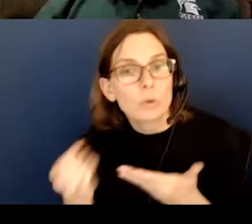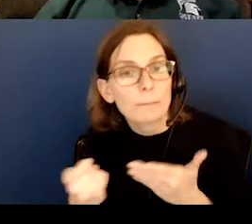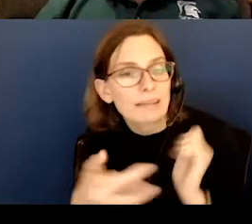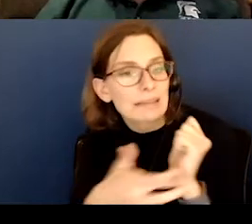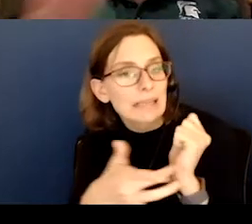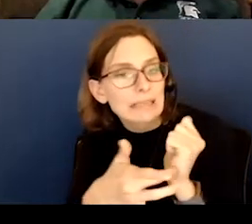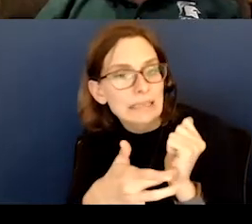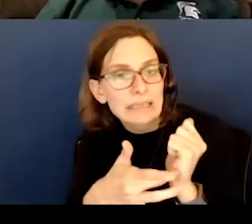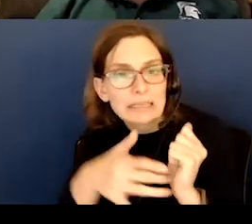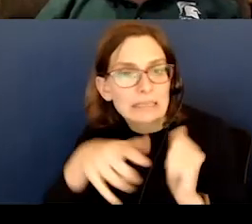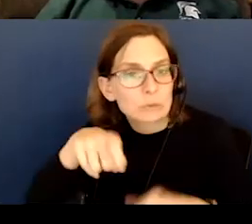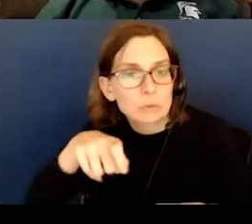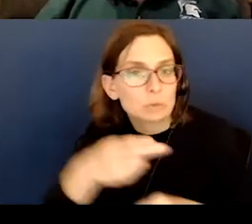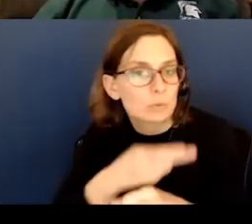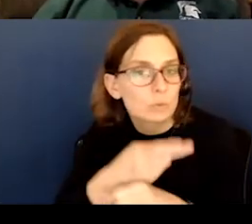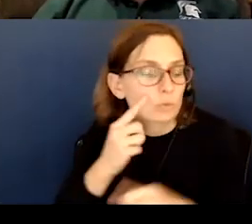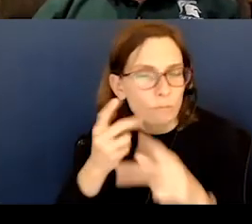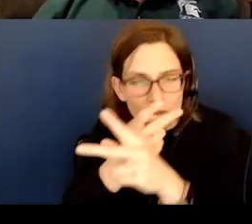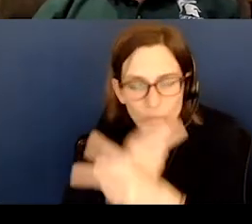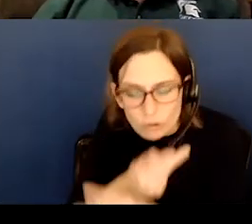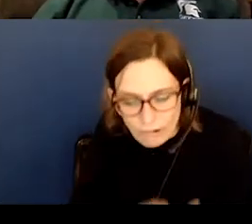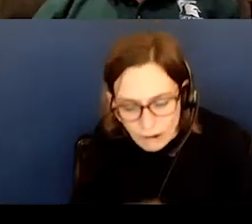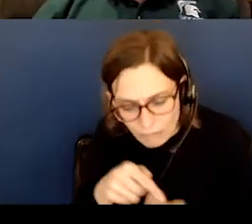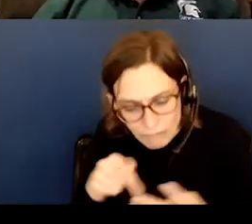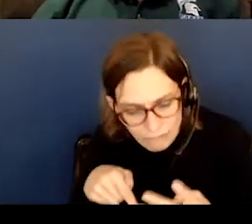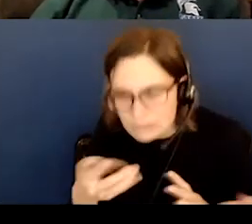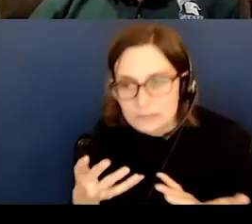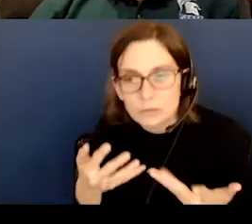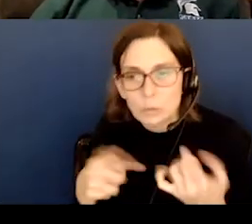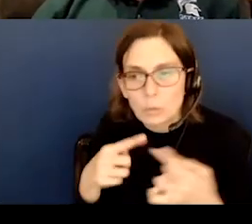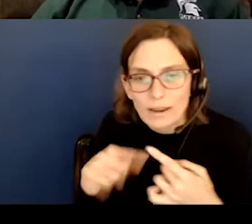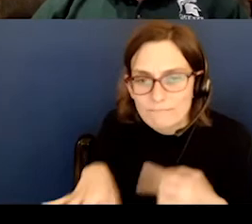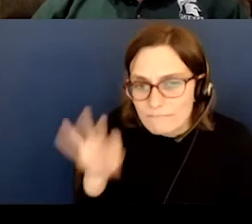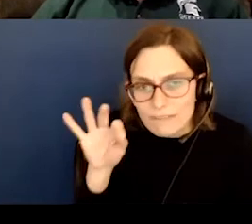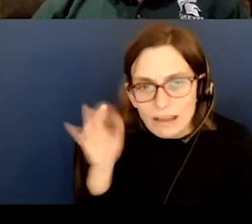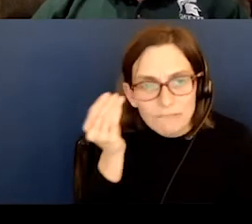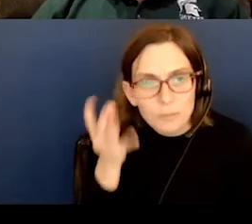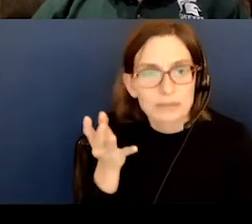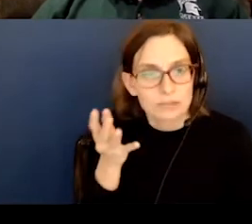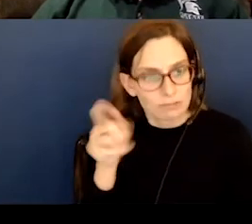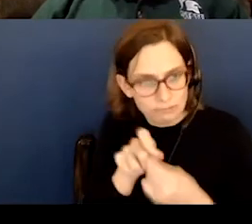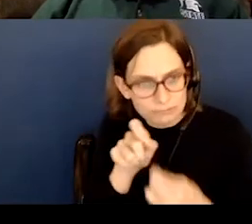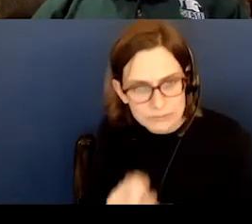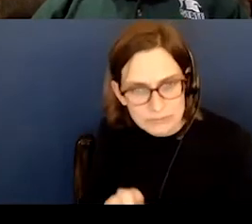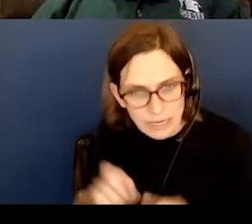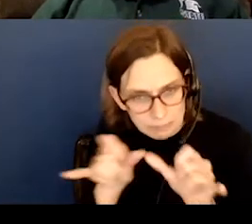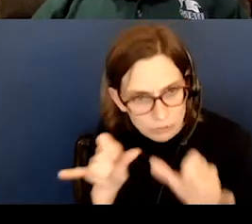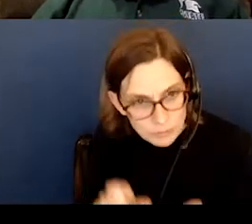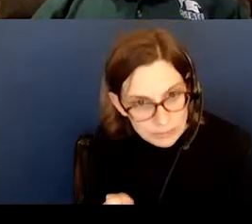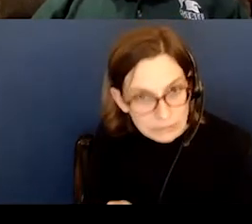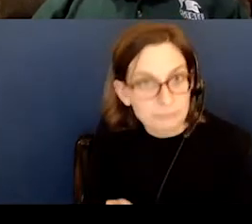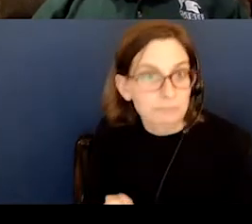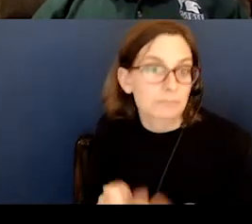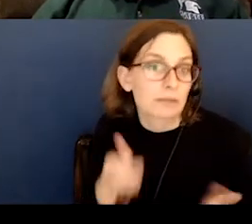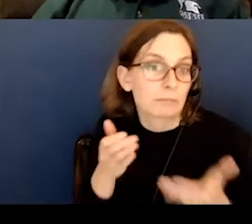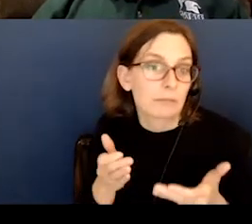before we finally had this all figured out? When was this determined? Because there's some pretty precise measurements here. You might think